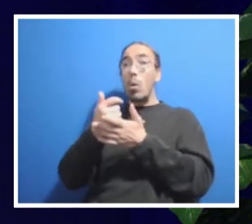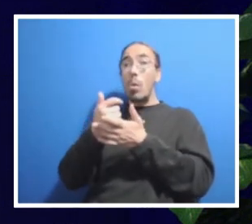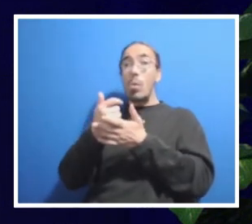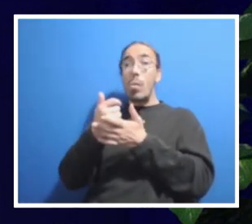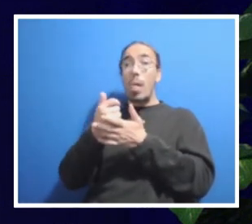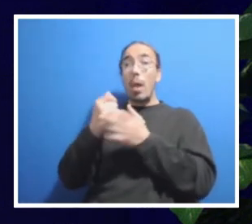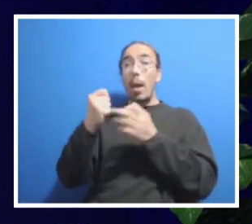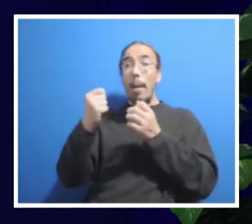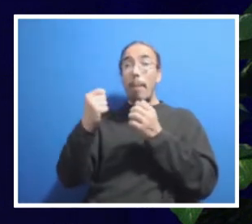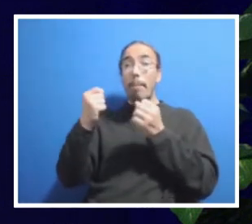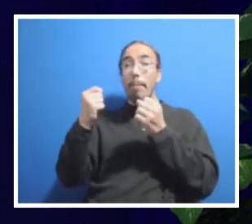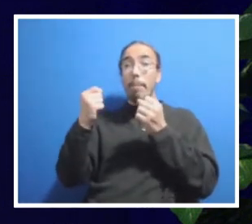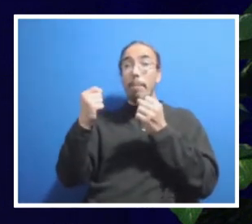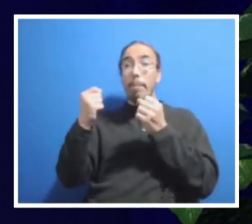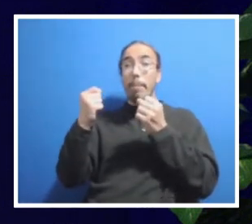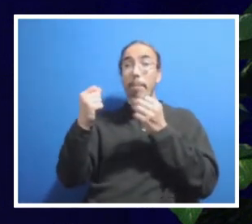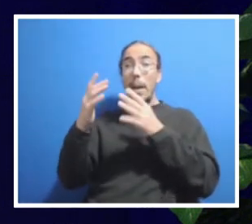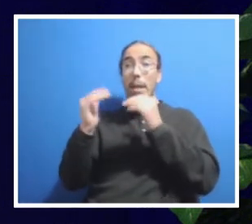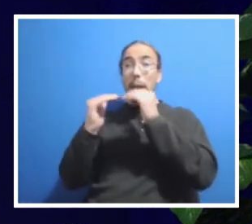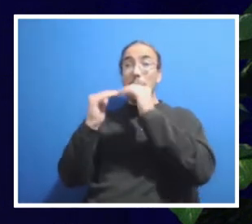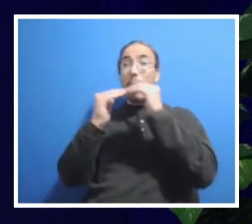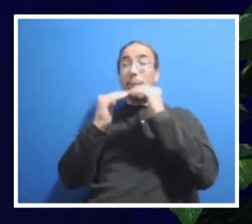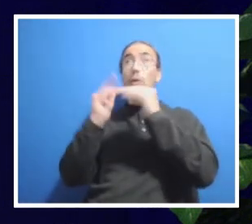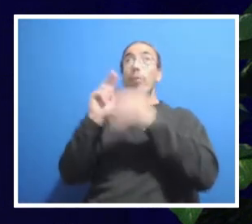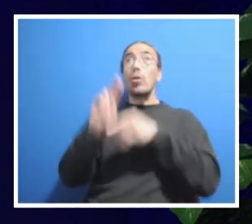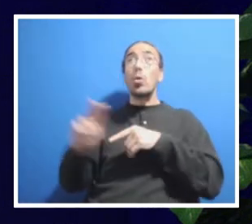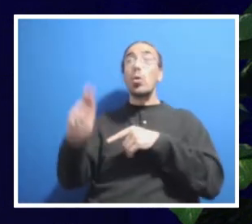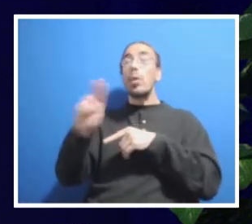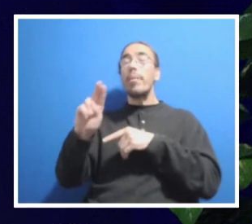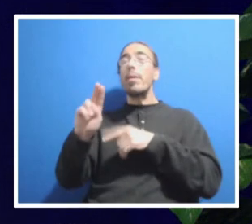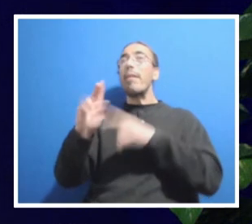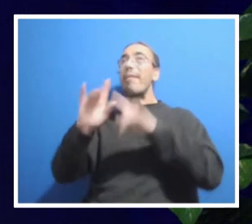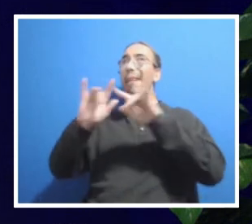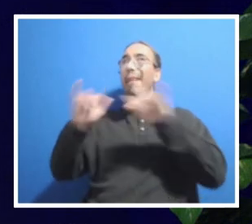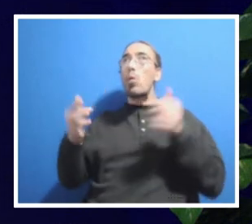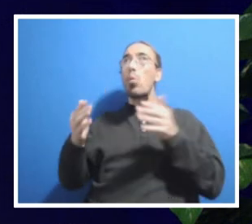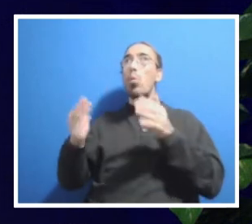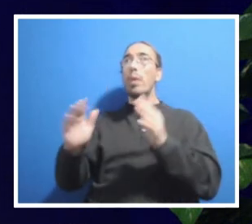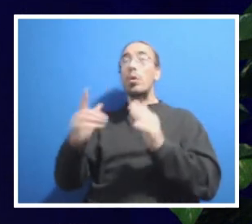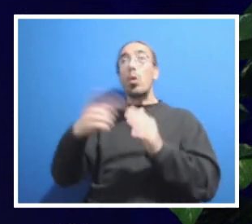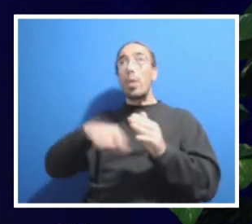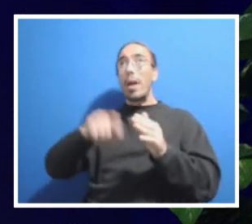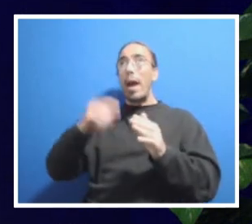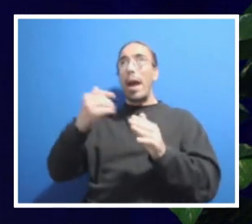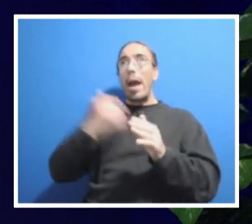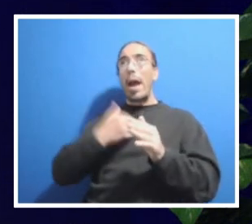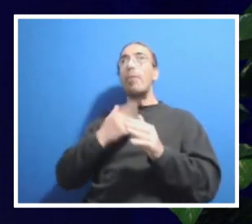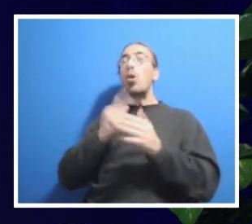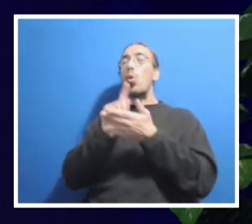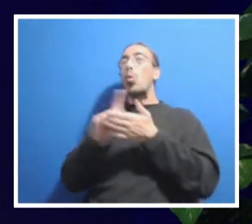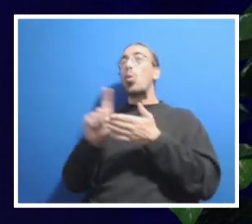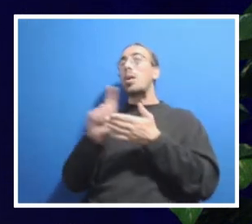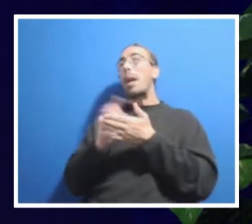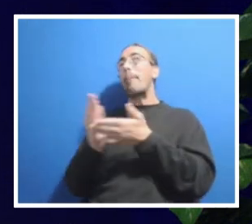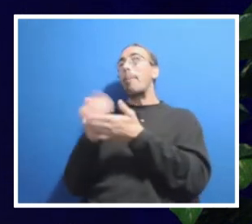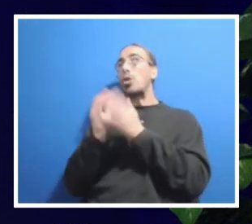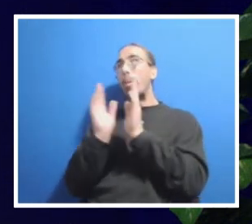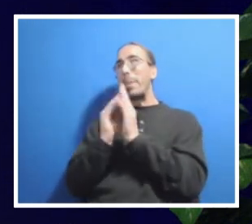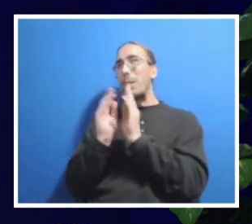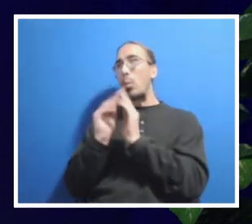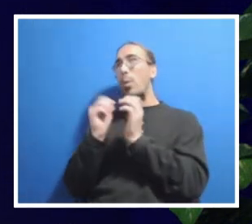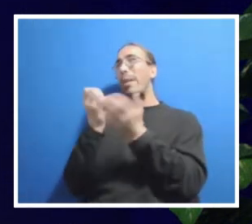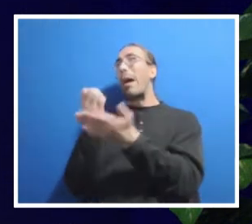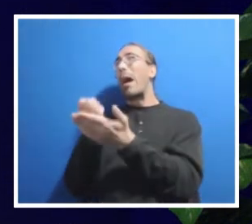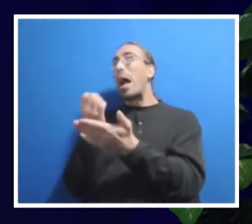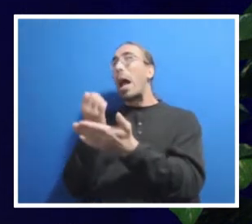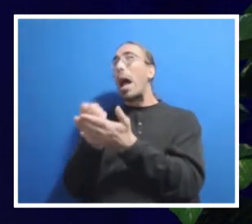levels across the university in a variety of ways. So we have weekly budget meetings with the academic leadership council,